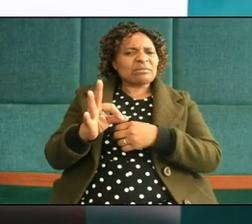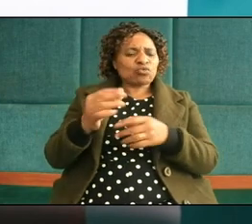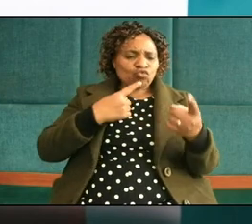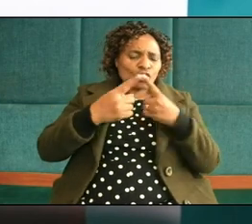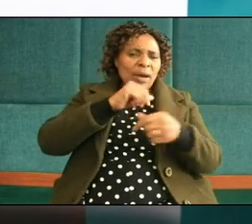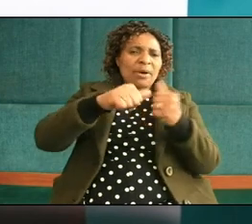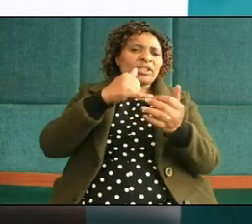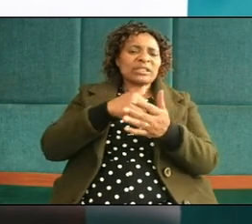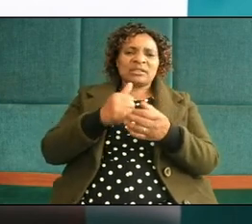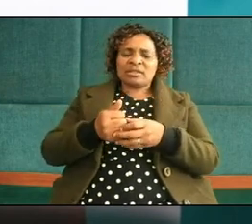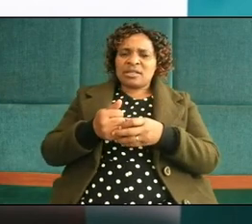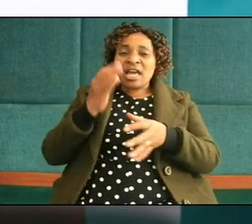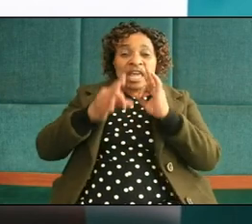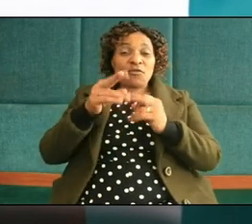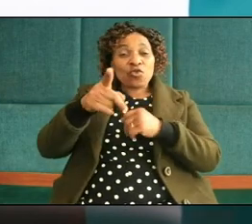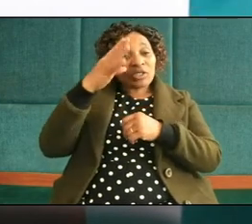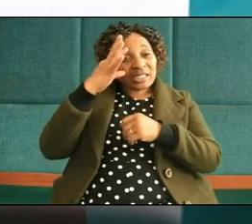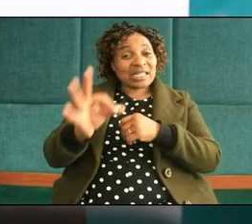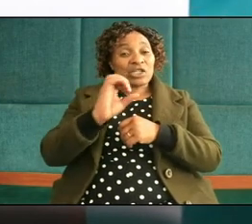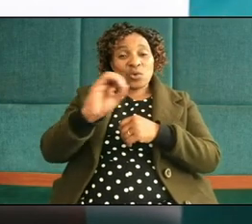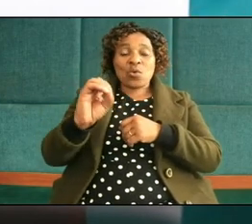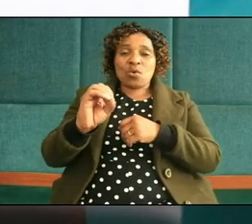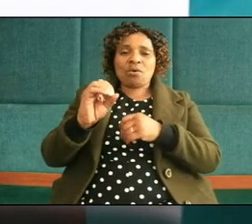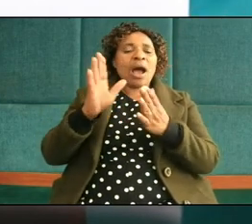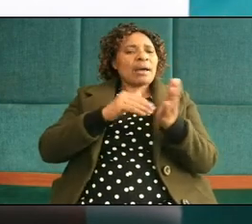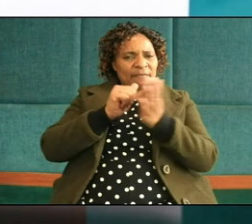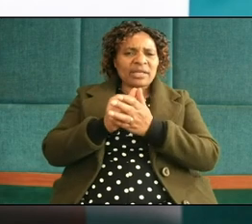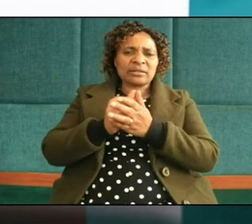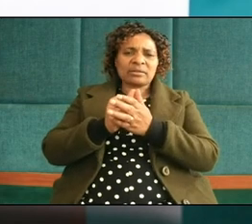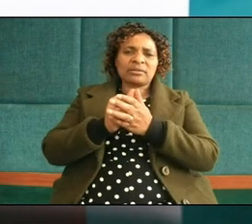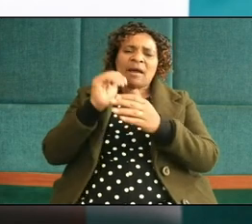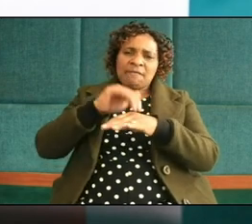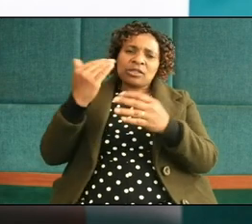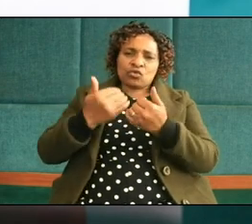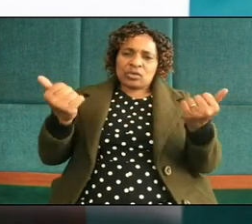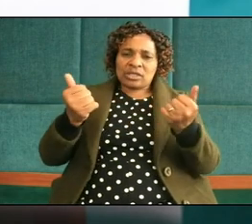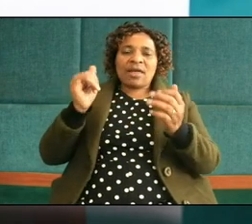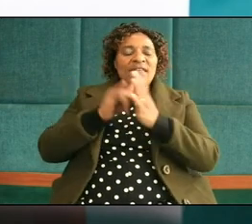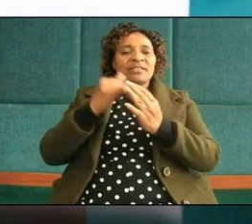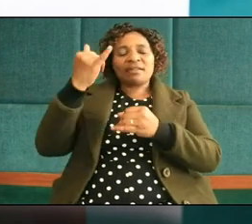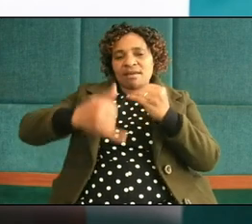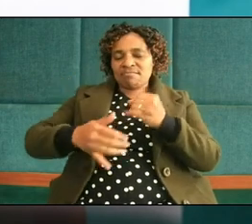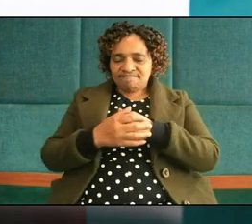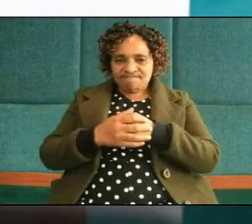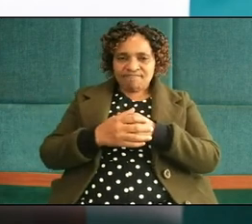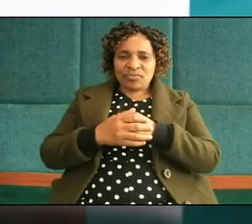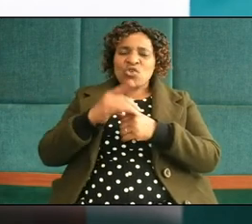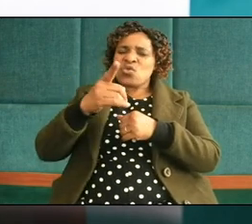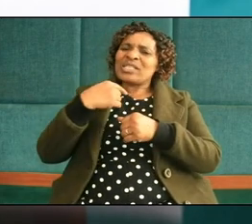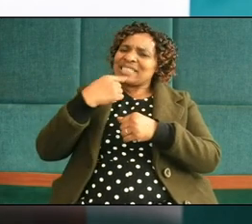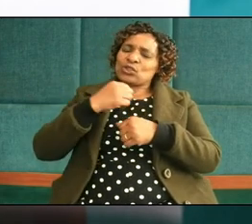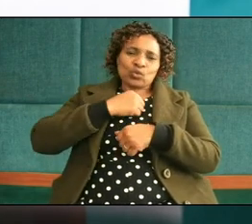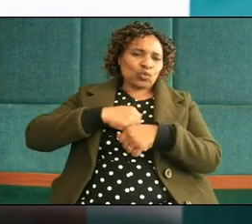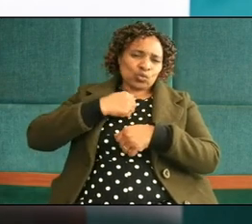if you are not serious it will affect our children it will destroy them and at the end we will regret who will be the